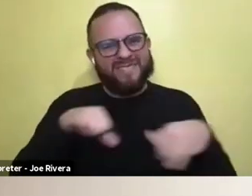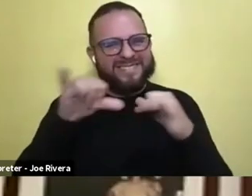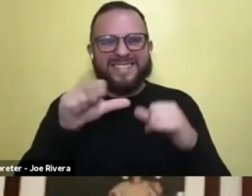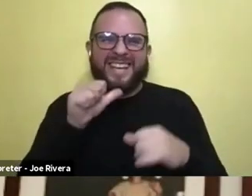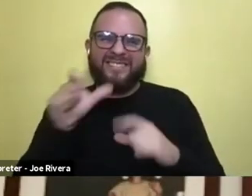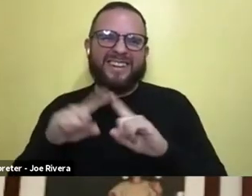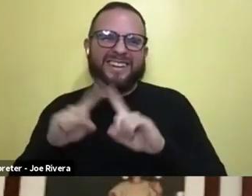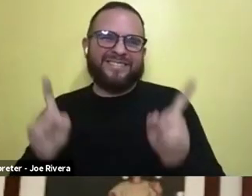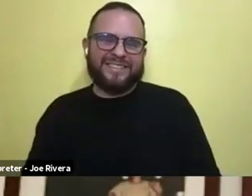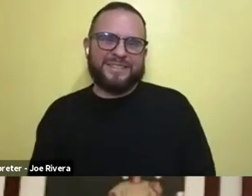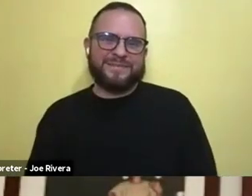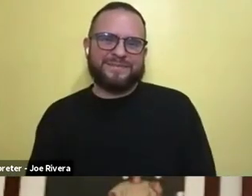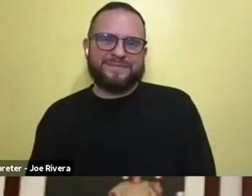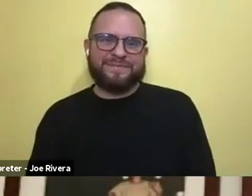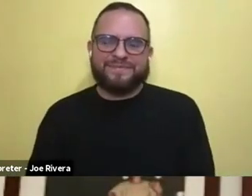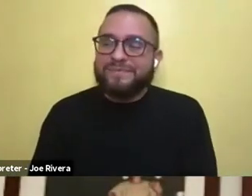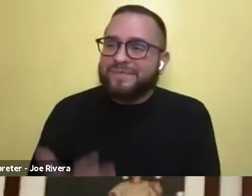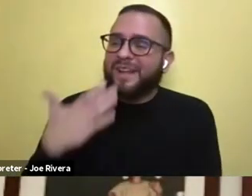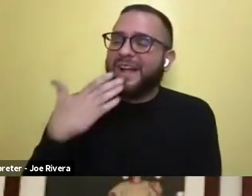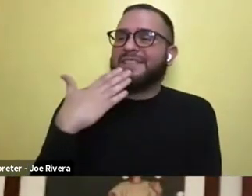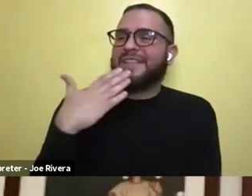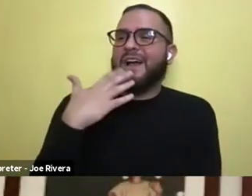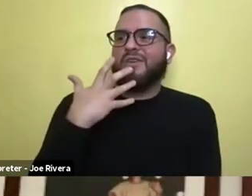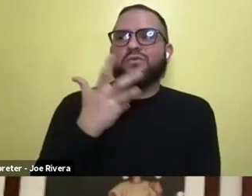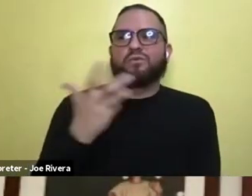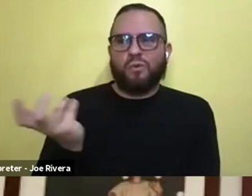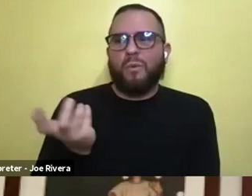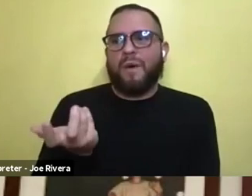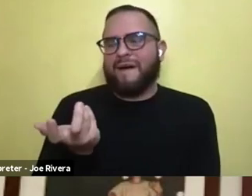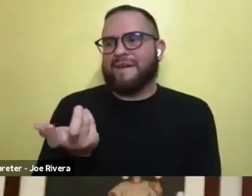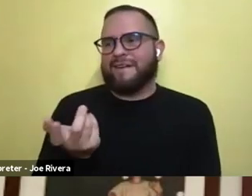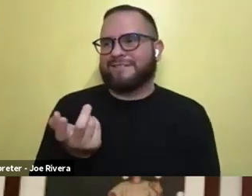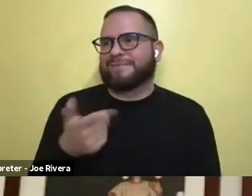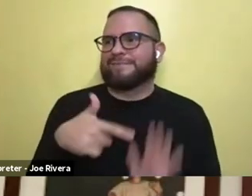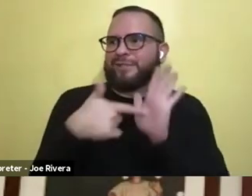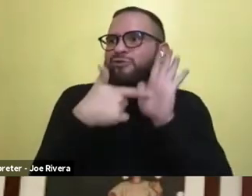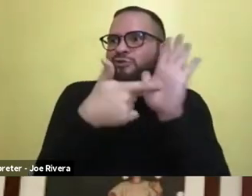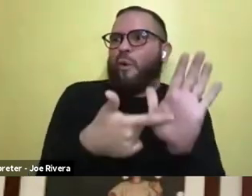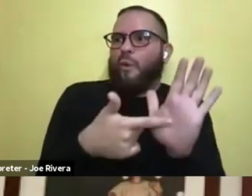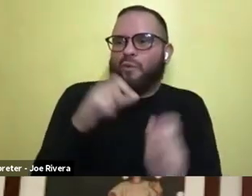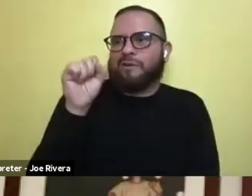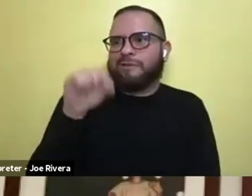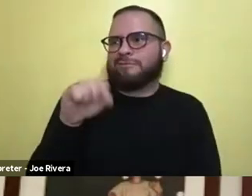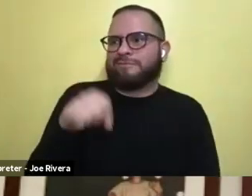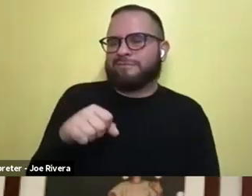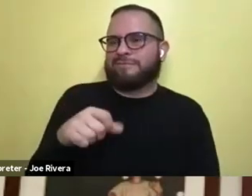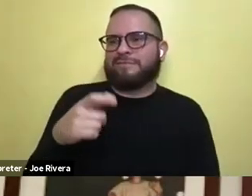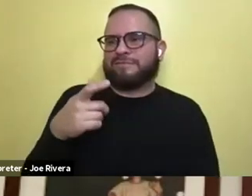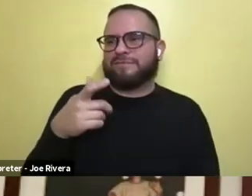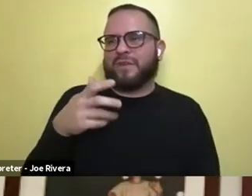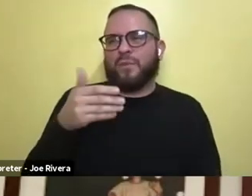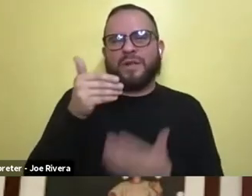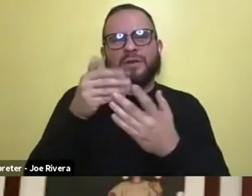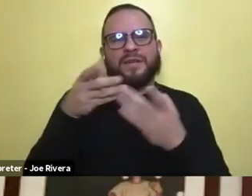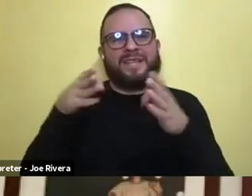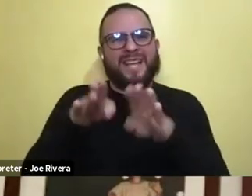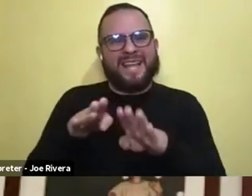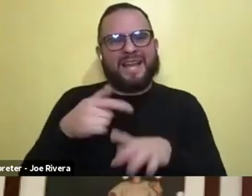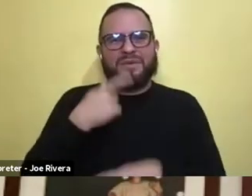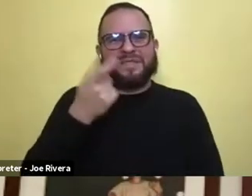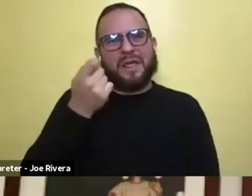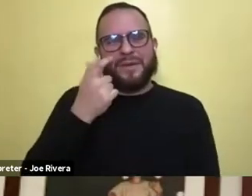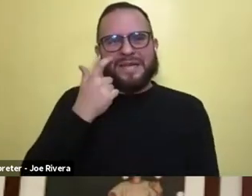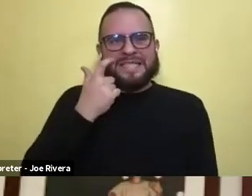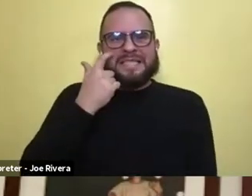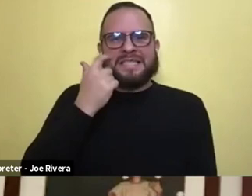Thank you so much for that. And it's really evident, um, you know, kind of the closing scene made me a little weepy. Um,